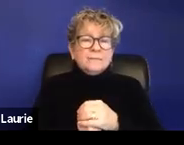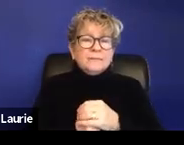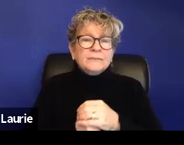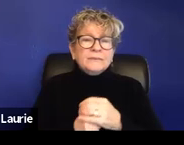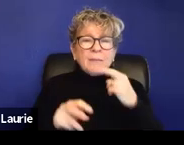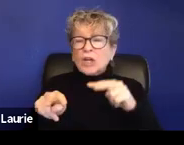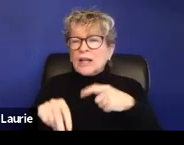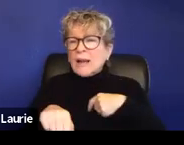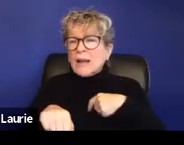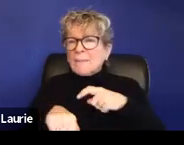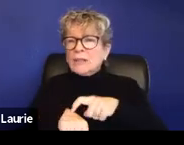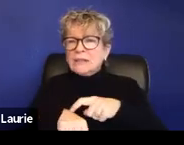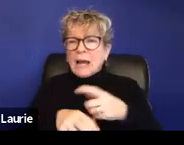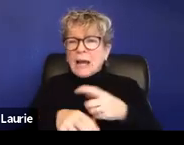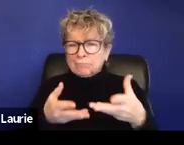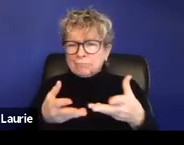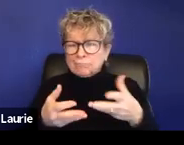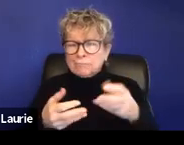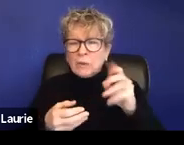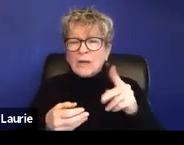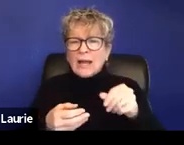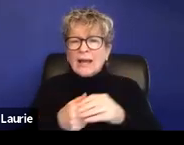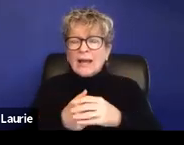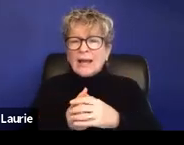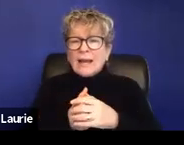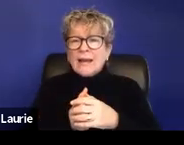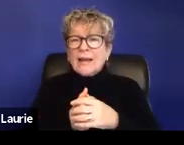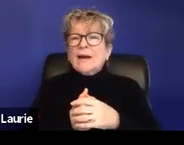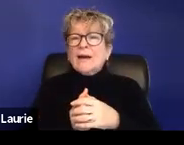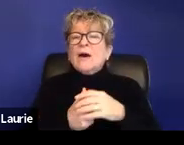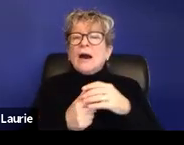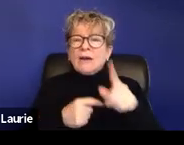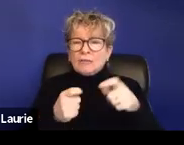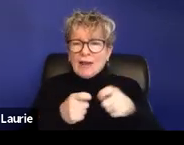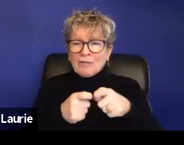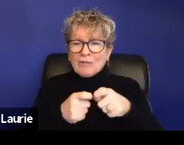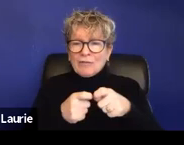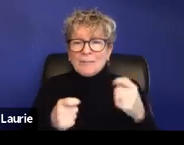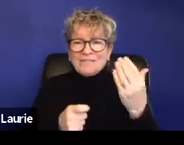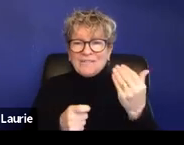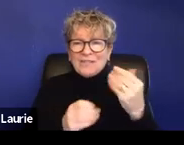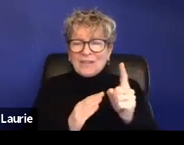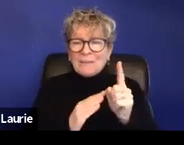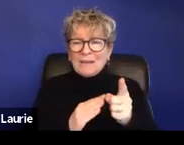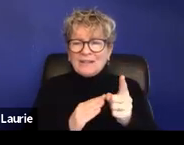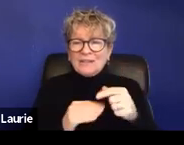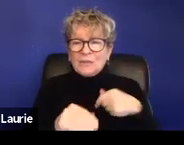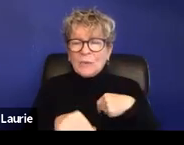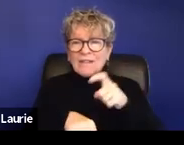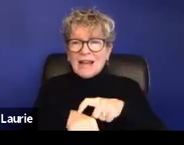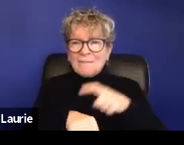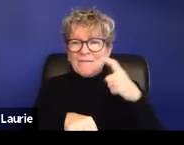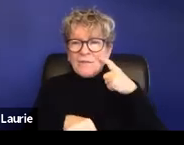time? Let me see. Okay. So we're at about an hour. I'm going to try to wrap it up in the next 15 minutes so that we have time to also,